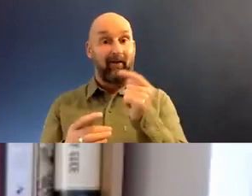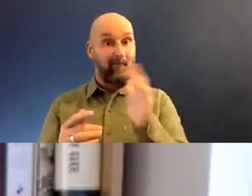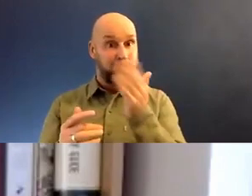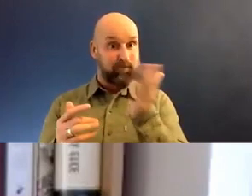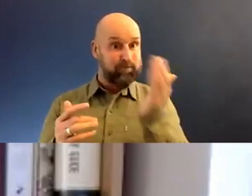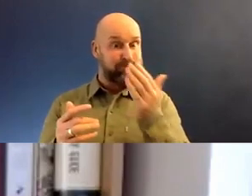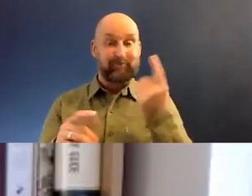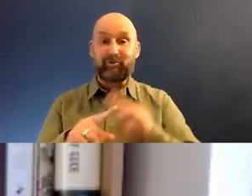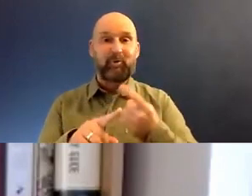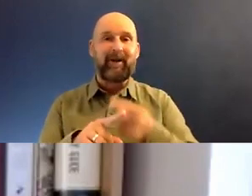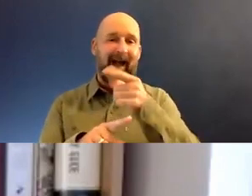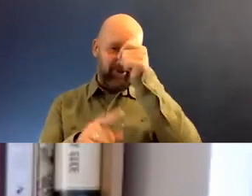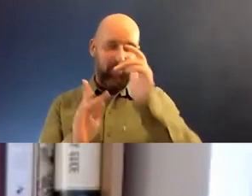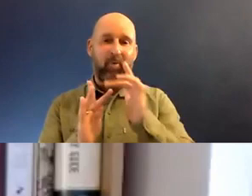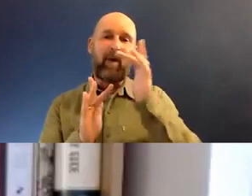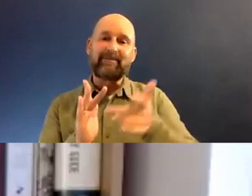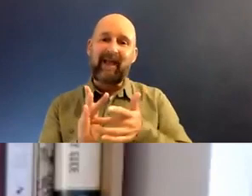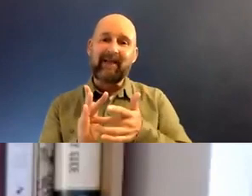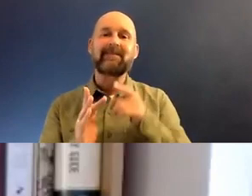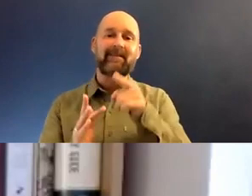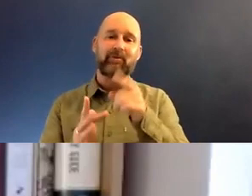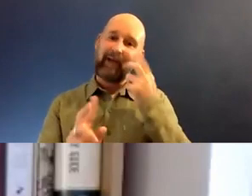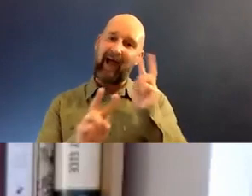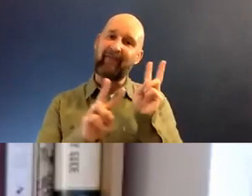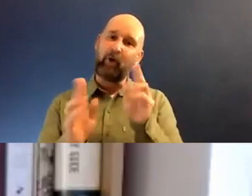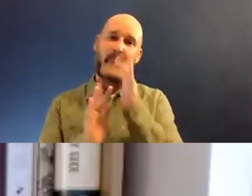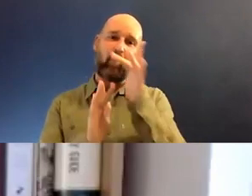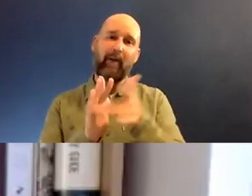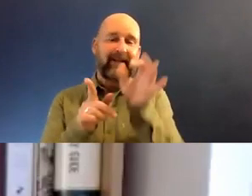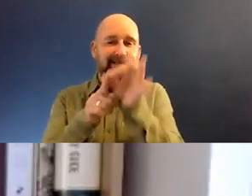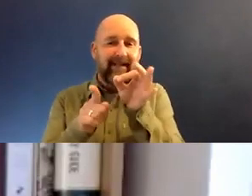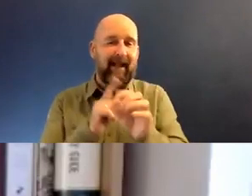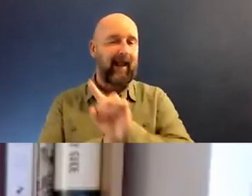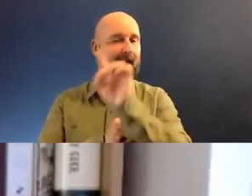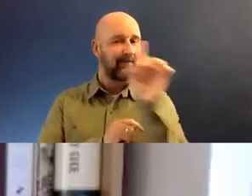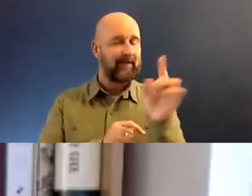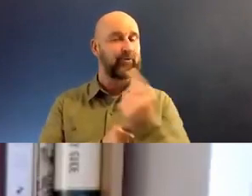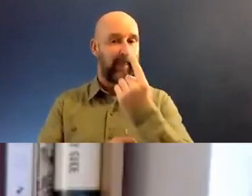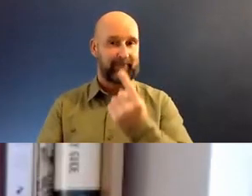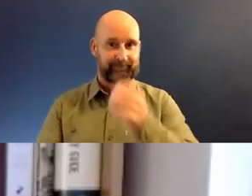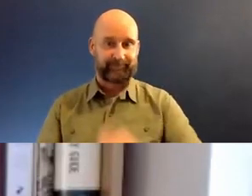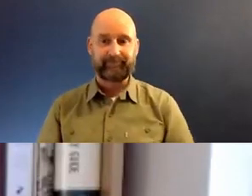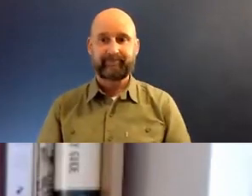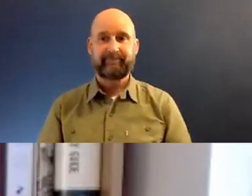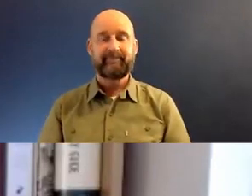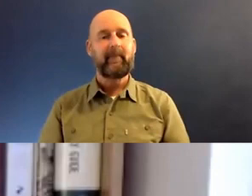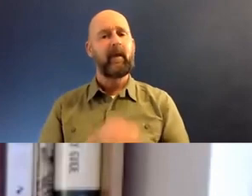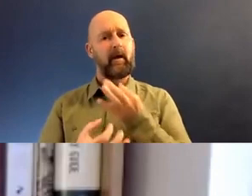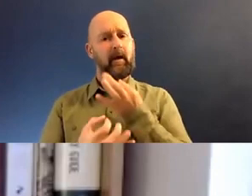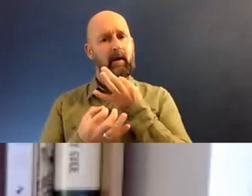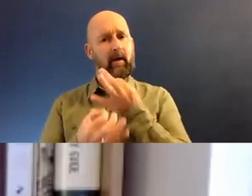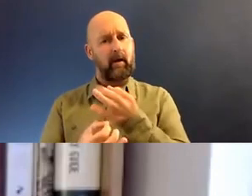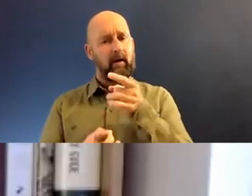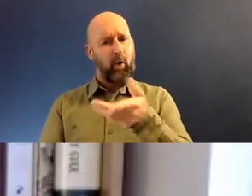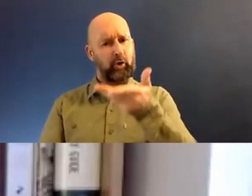I do know you have a website and people can look at your work in more detail on the website. I'm very interested in what you